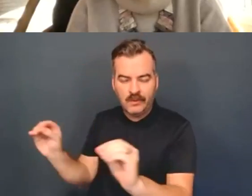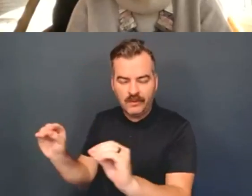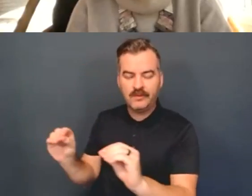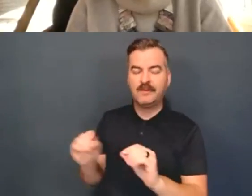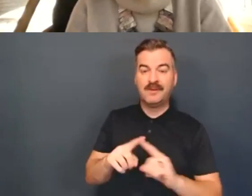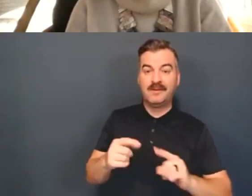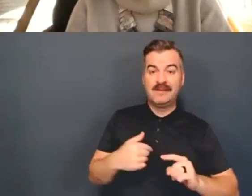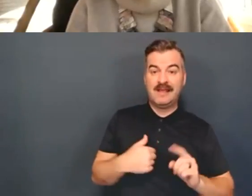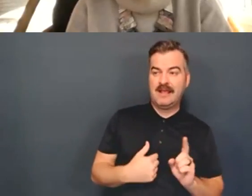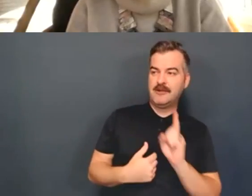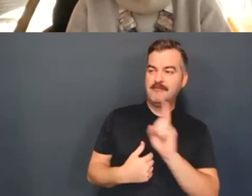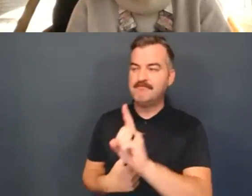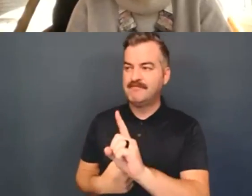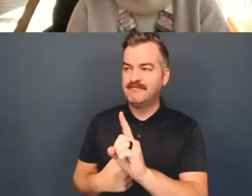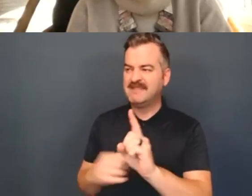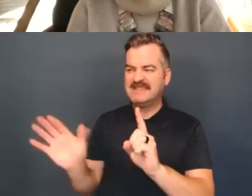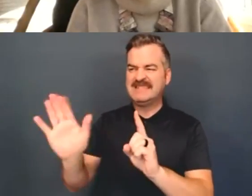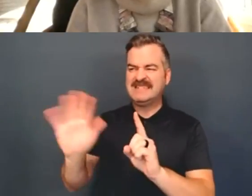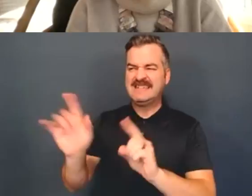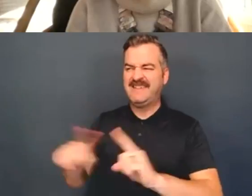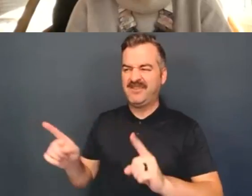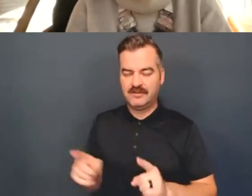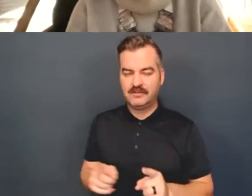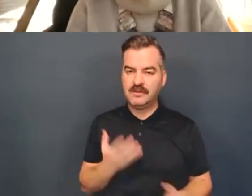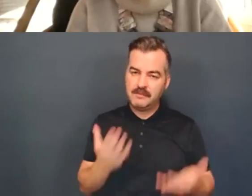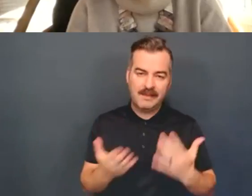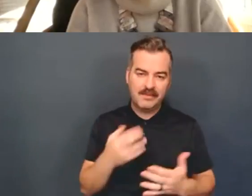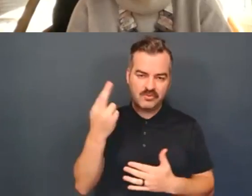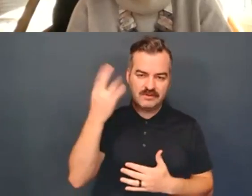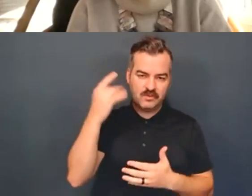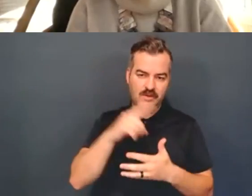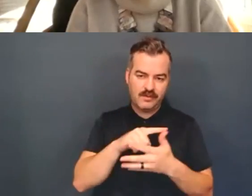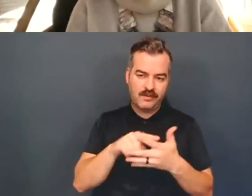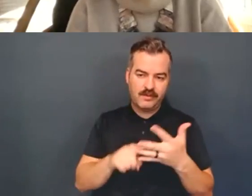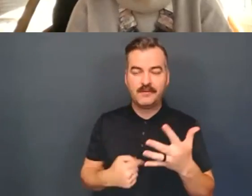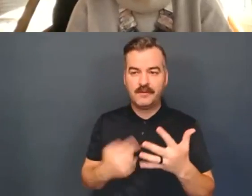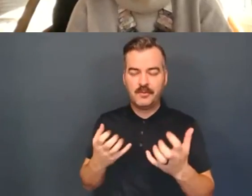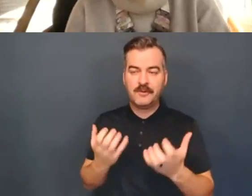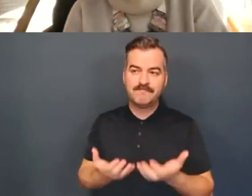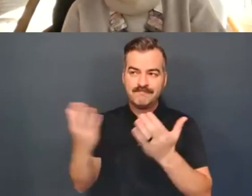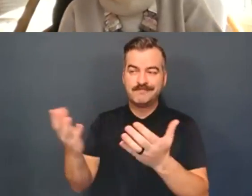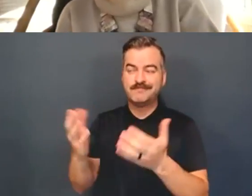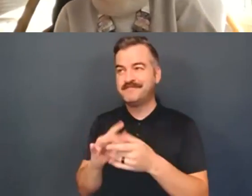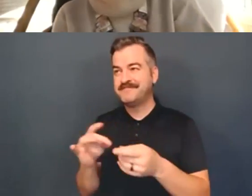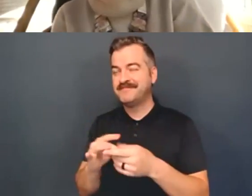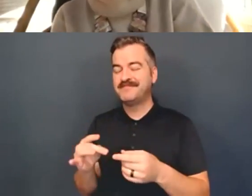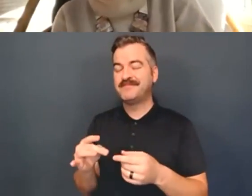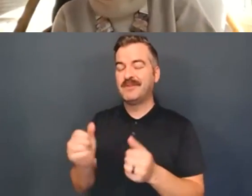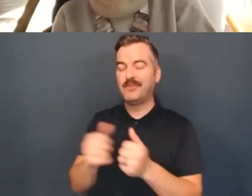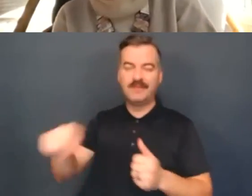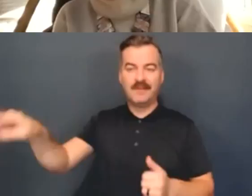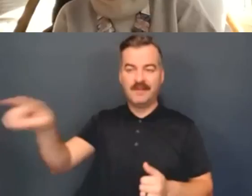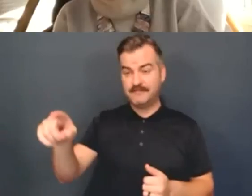be many reasons we are afraid to bring up these subjects with, um, or, you know,